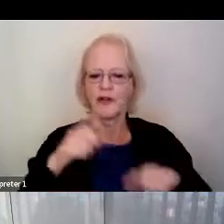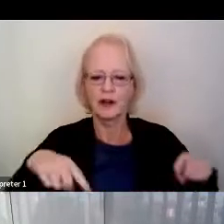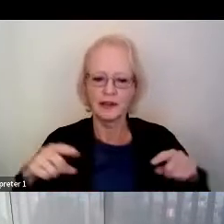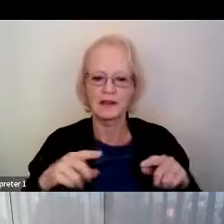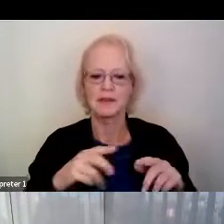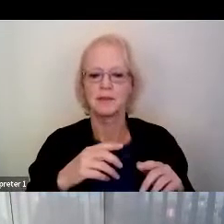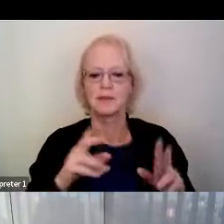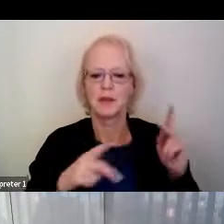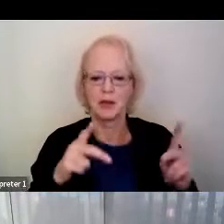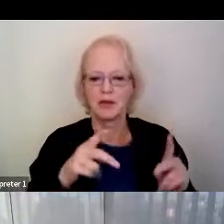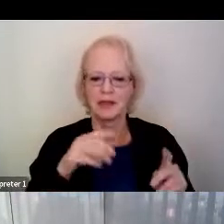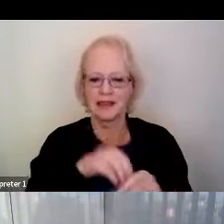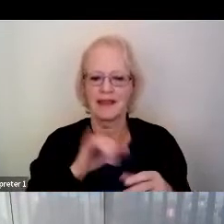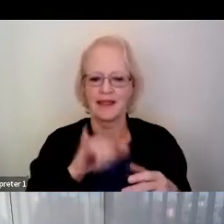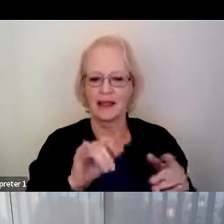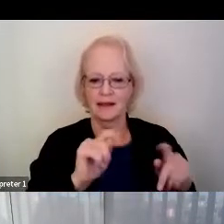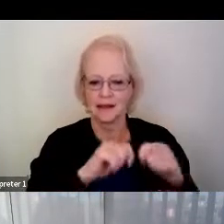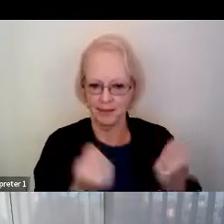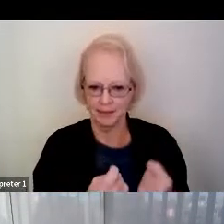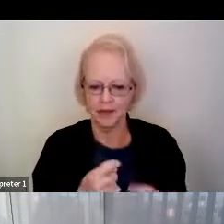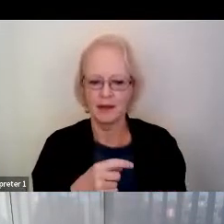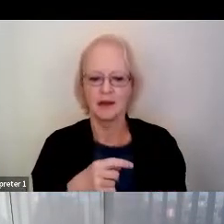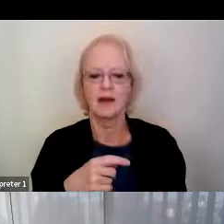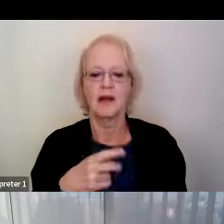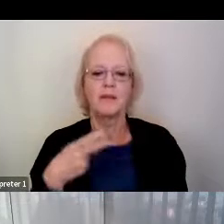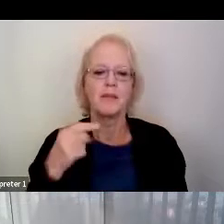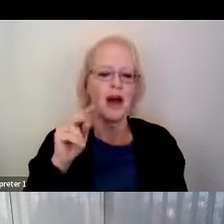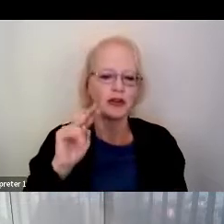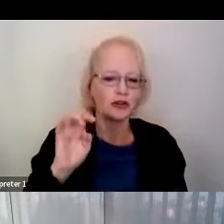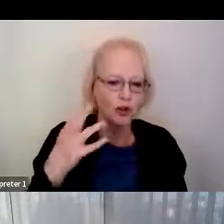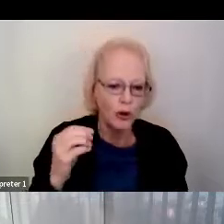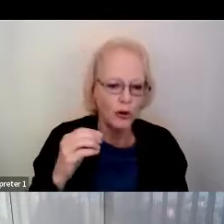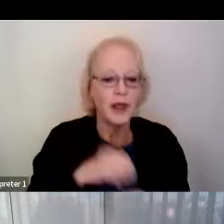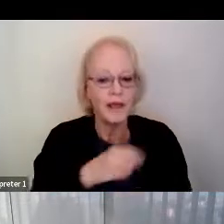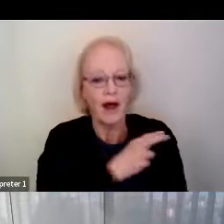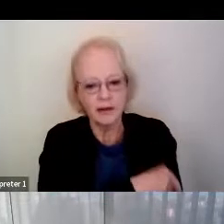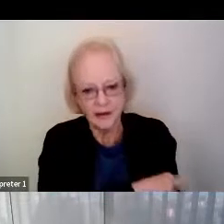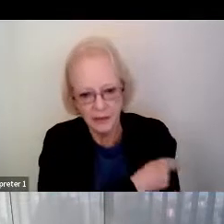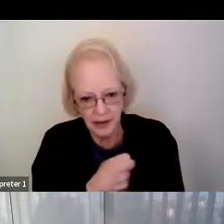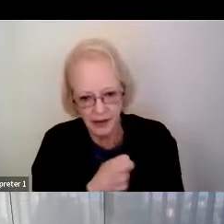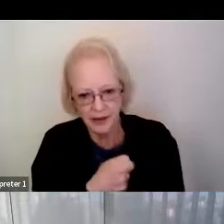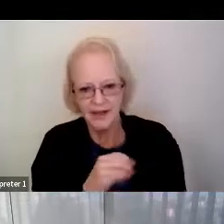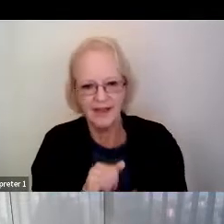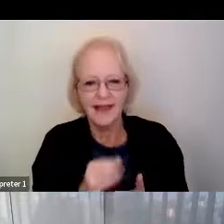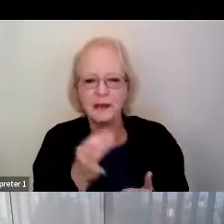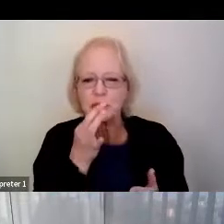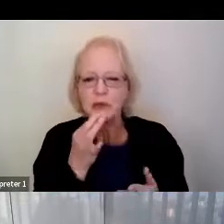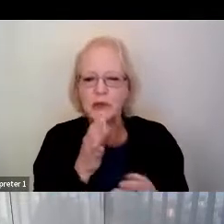members and Pancho in the hospital right after the surgery.